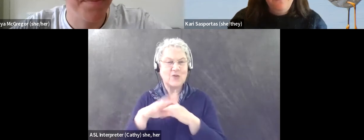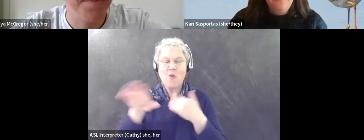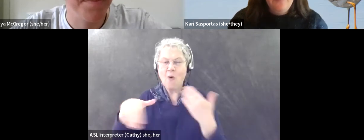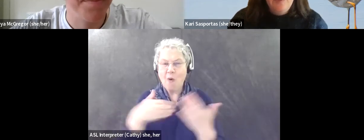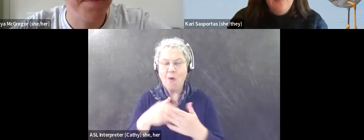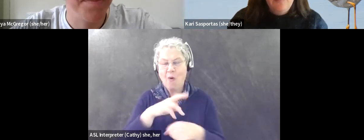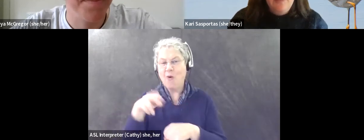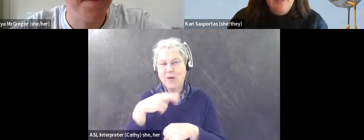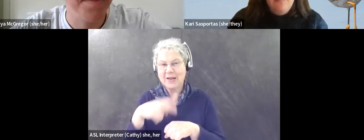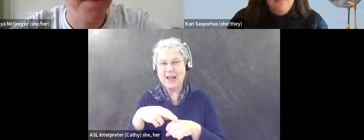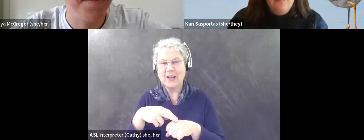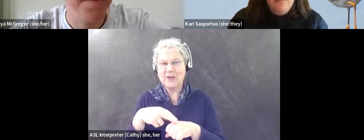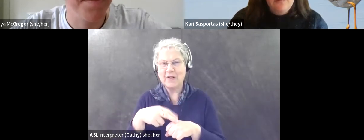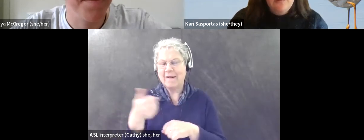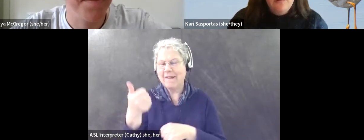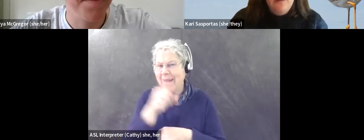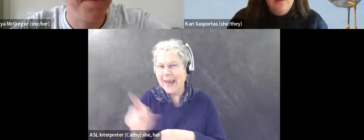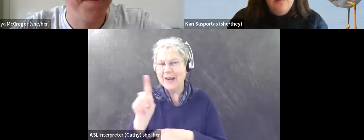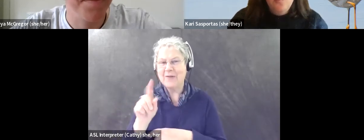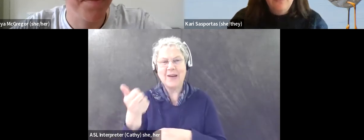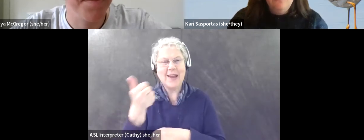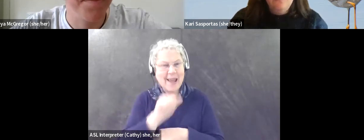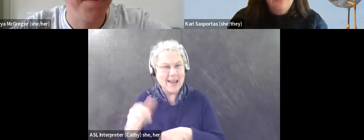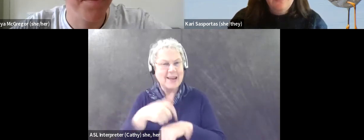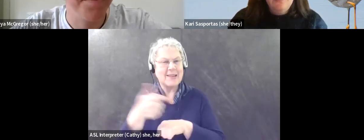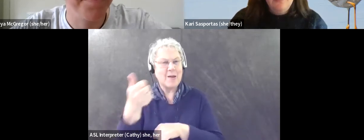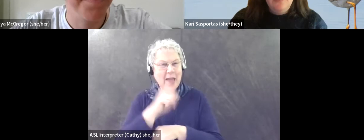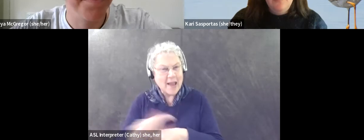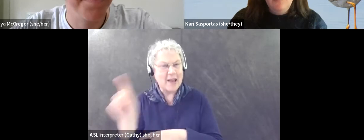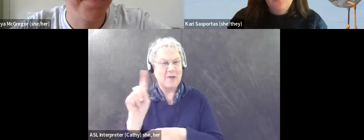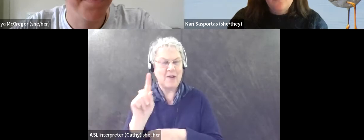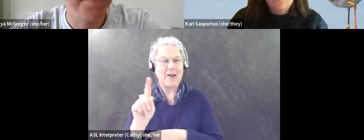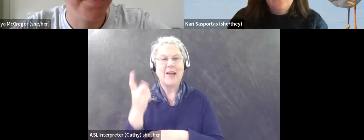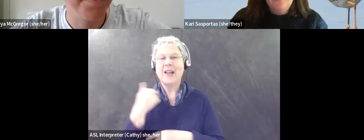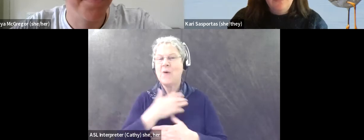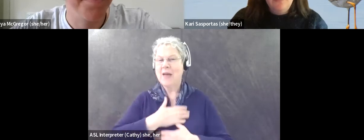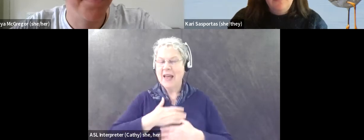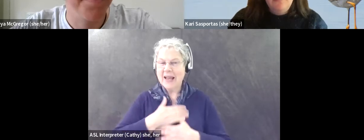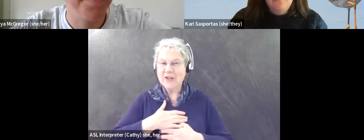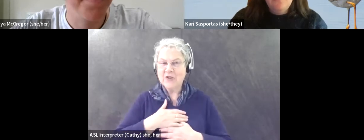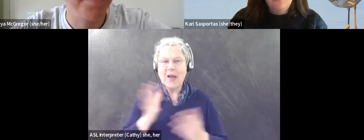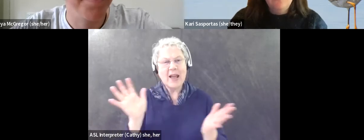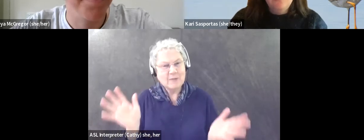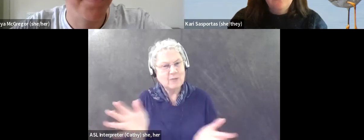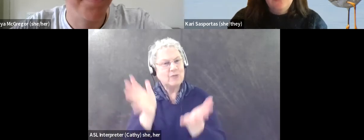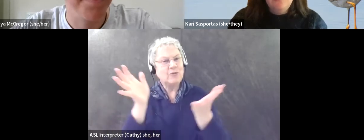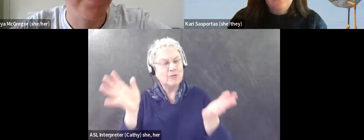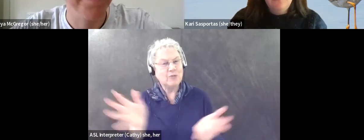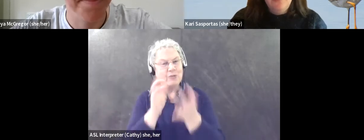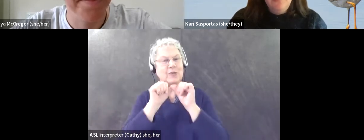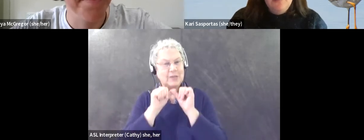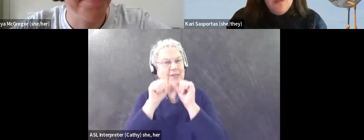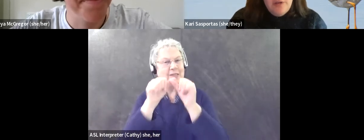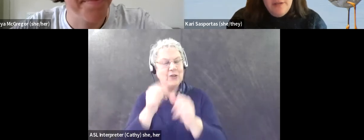um, that we enjoy, um, and preserving that for other generations.